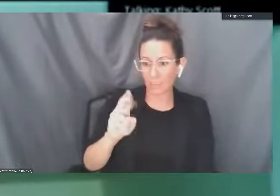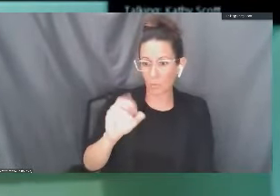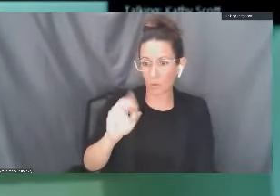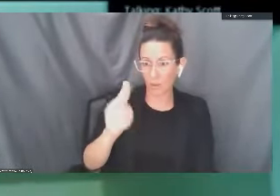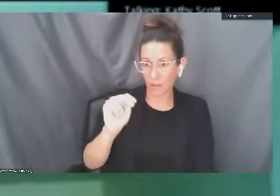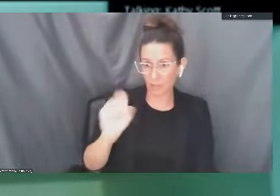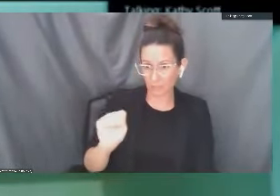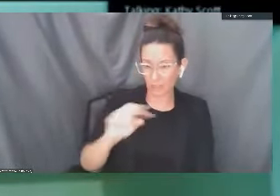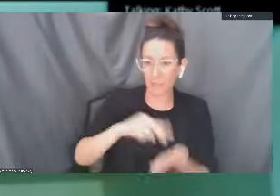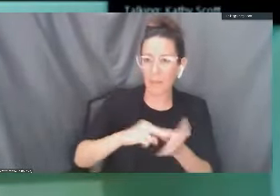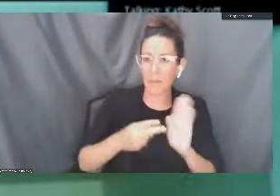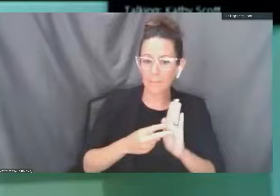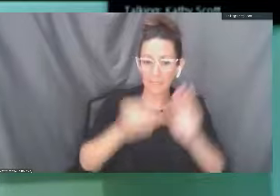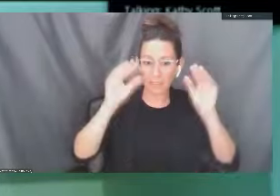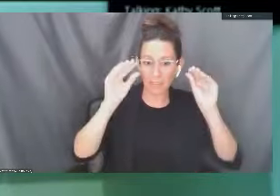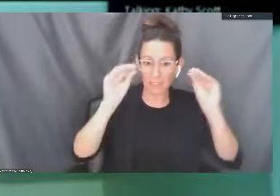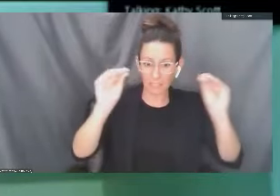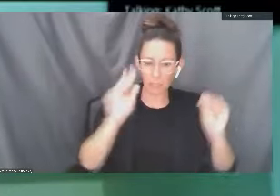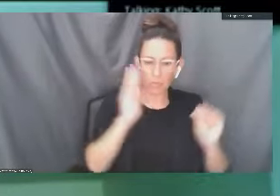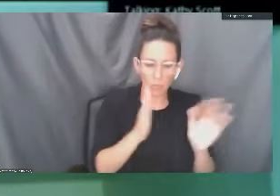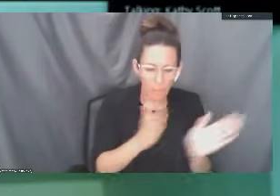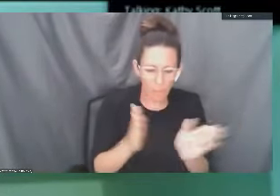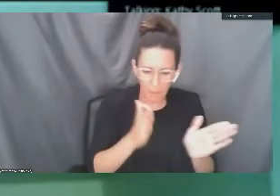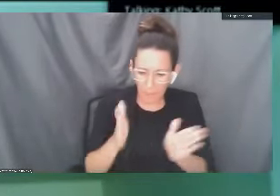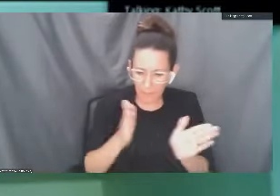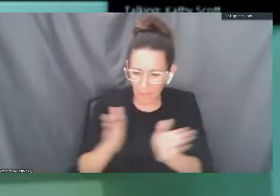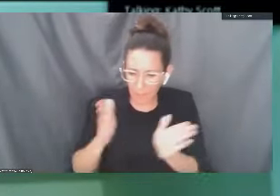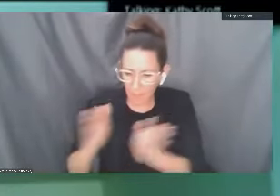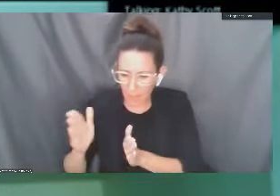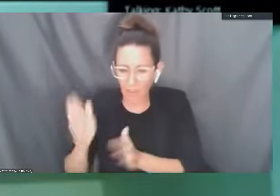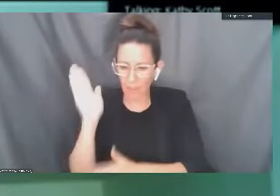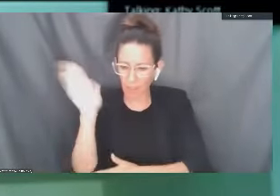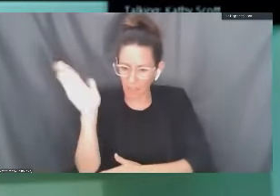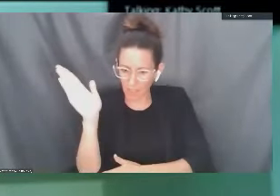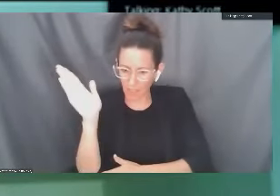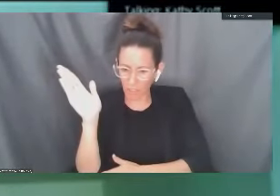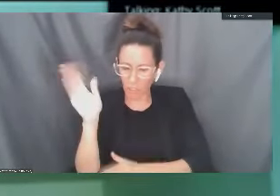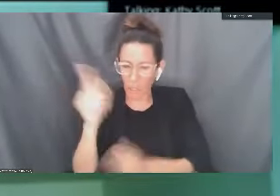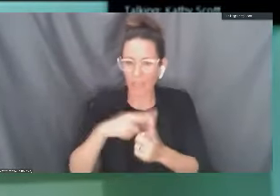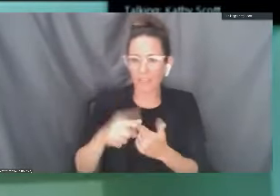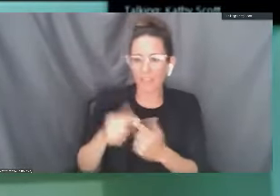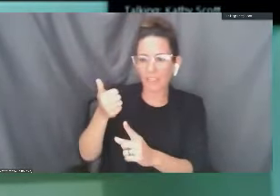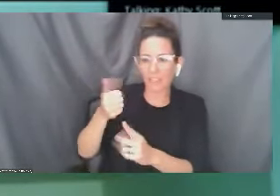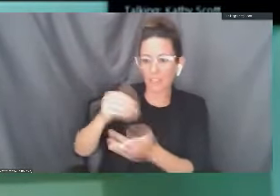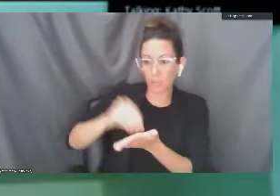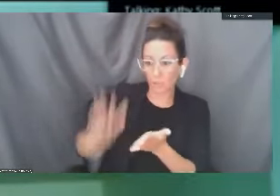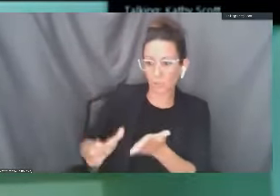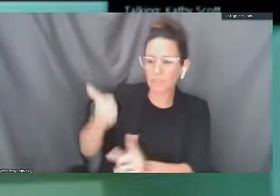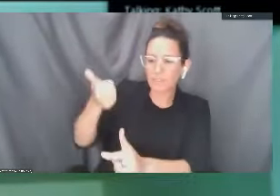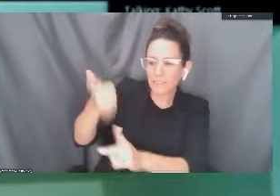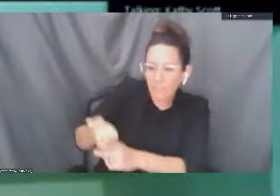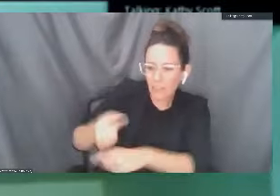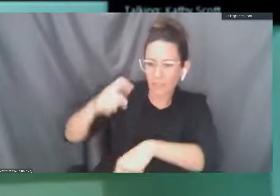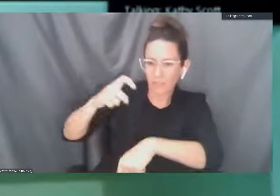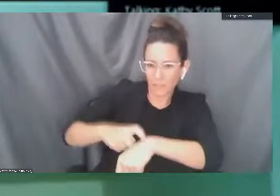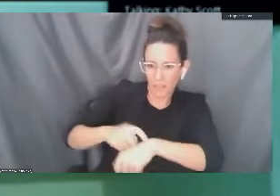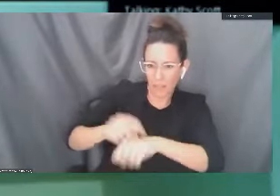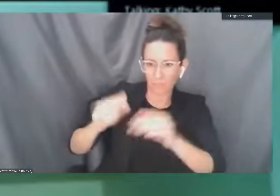that instructors prepare their course materials and students access the course at their chosen time.